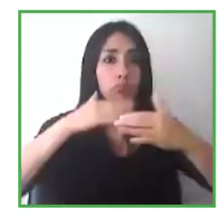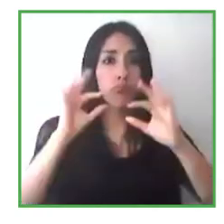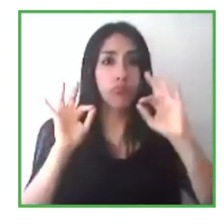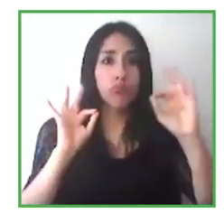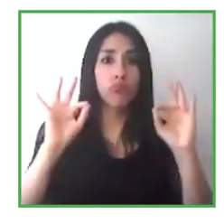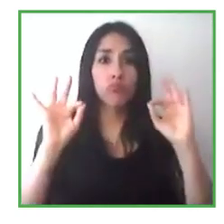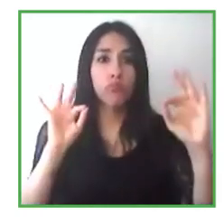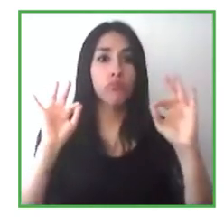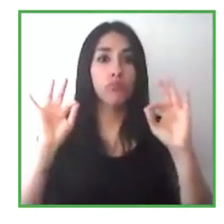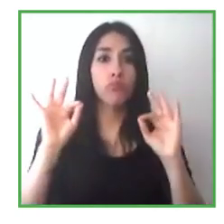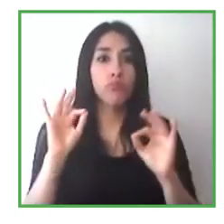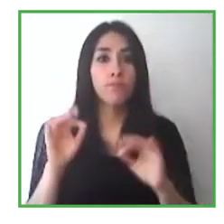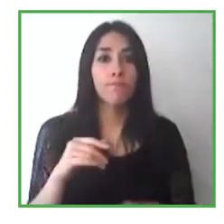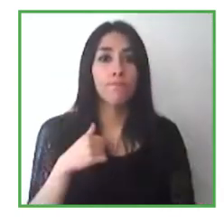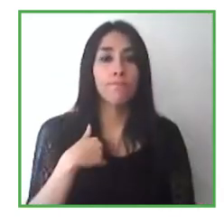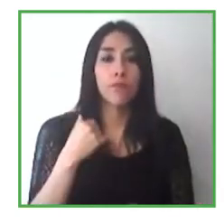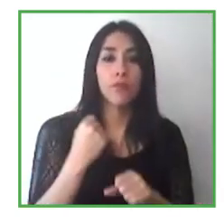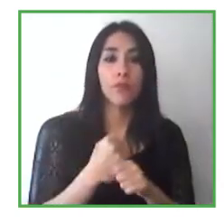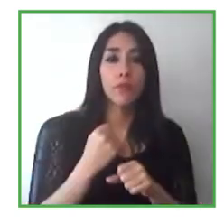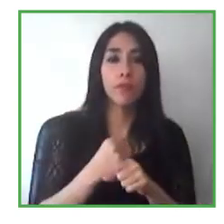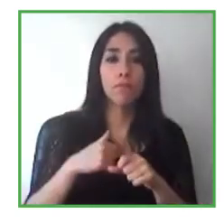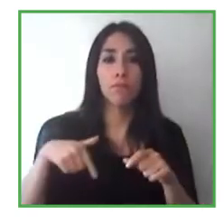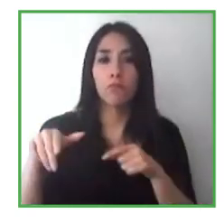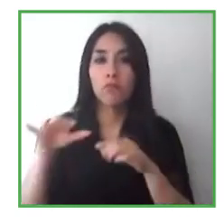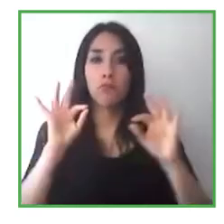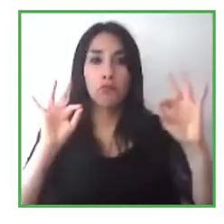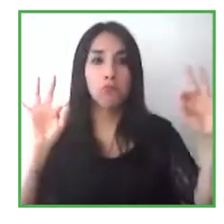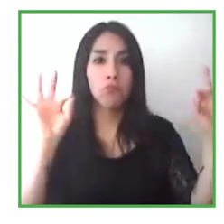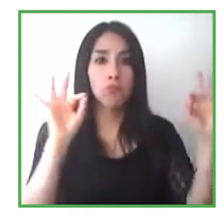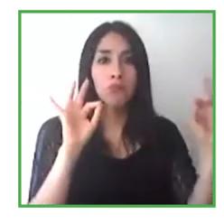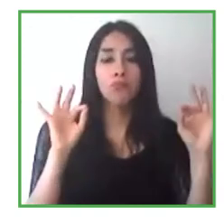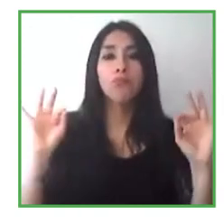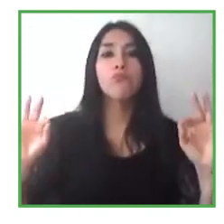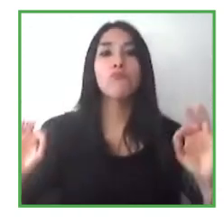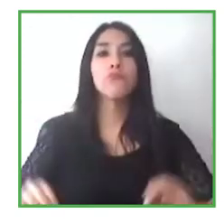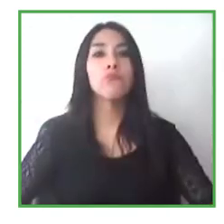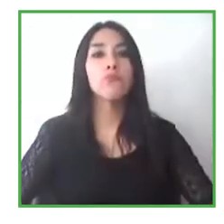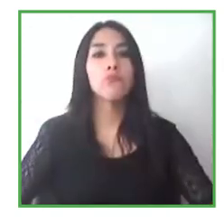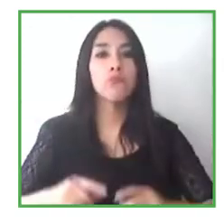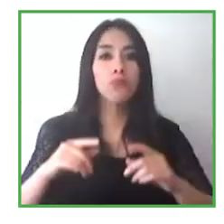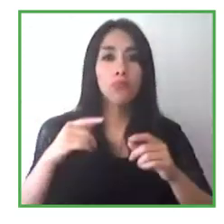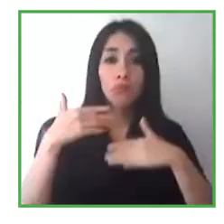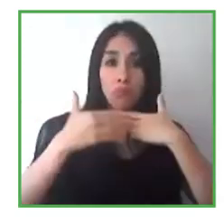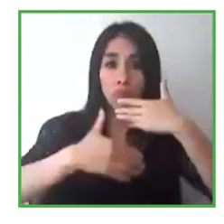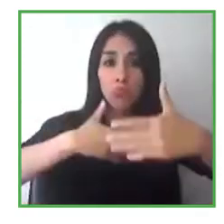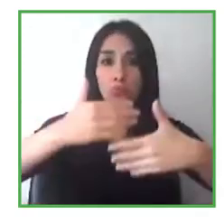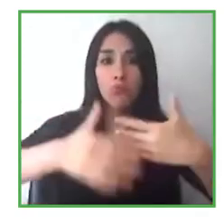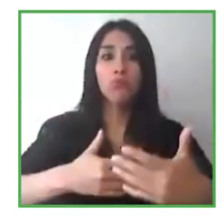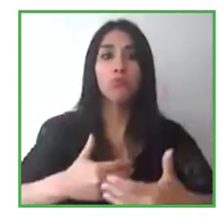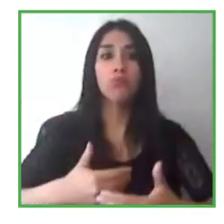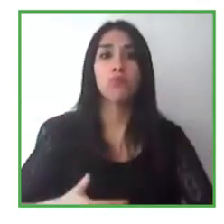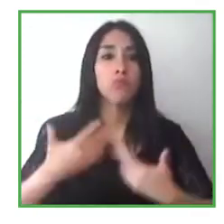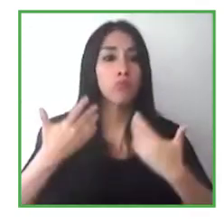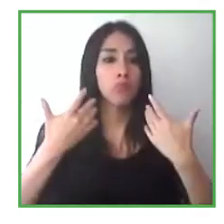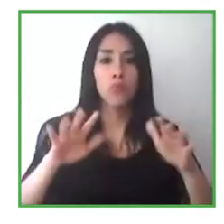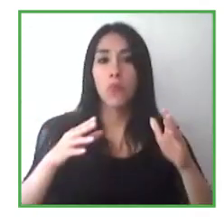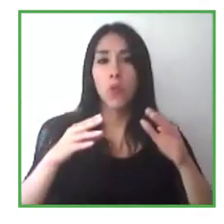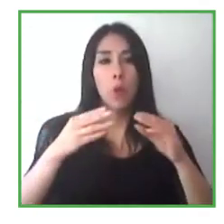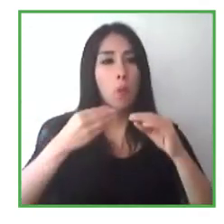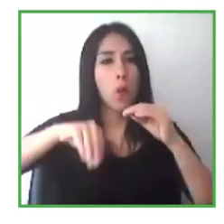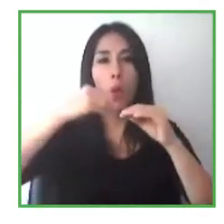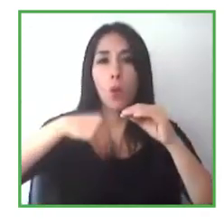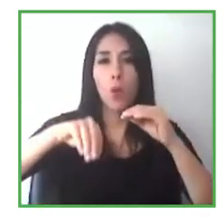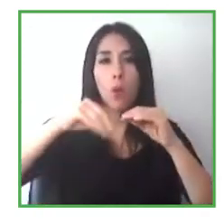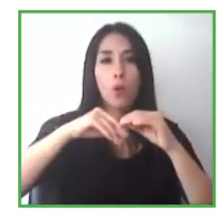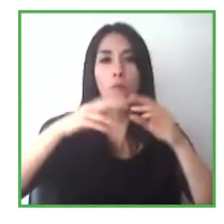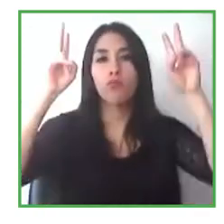things are evolving in terms of, you know, sanitary conditions, back to the office, etc. I really call what Jessica